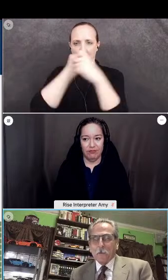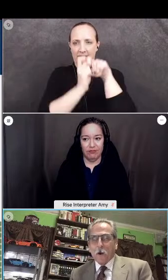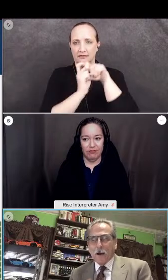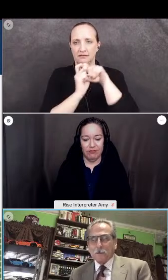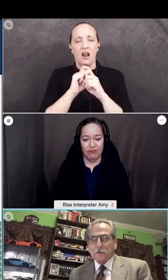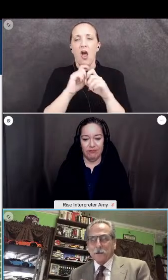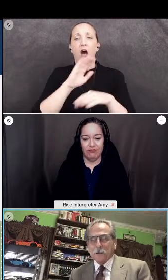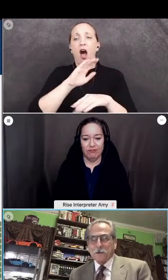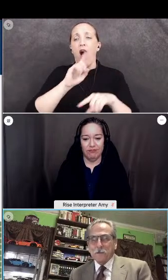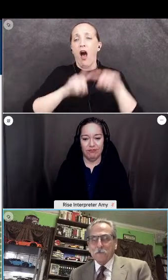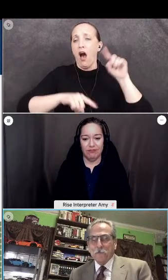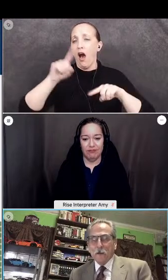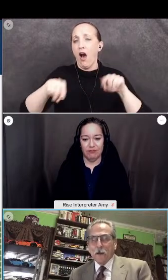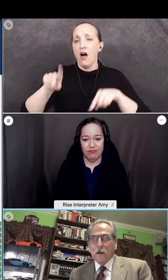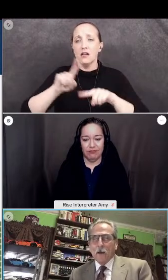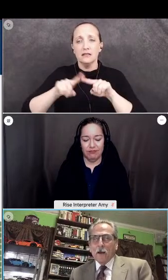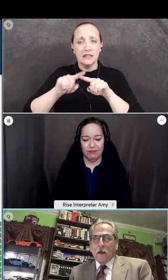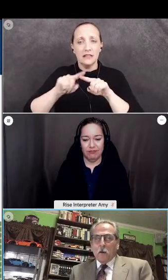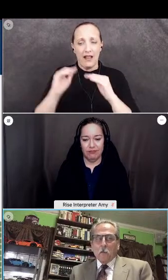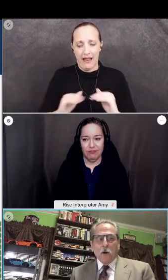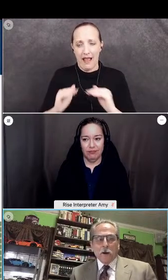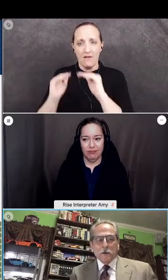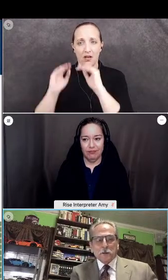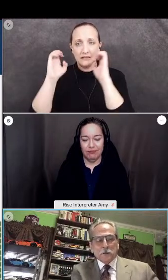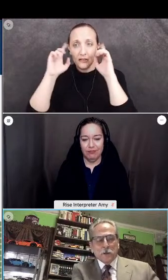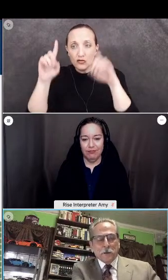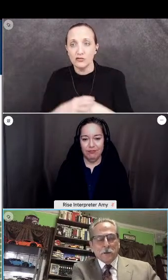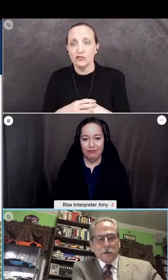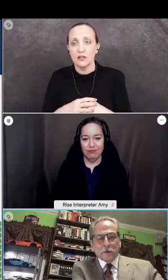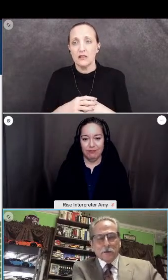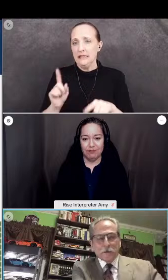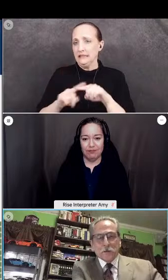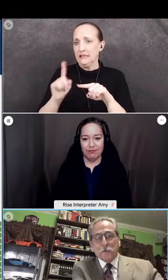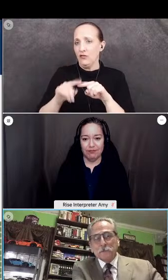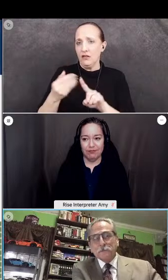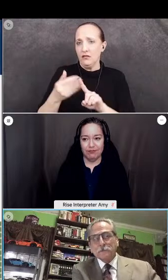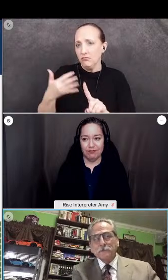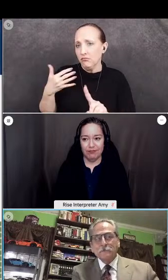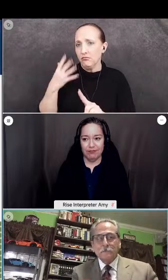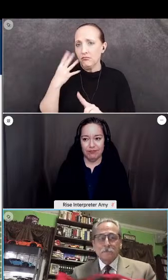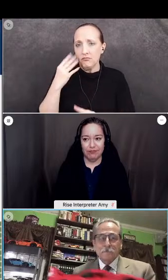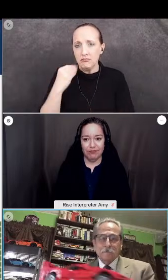And the process brought us to this.